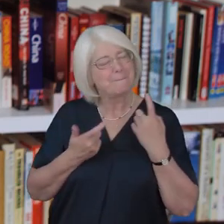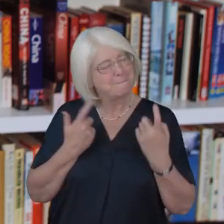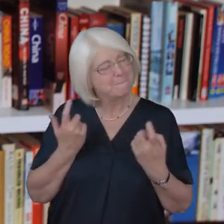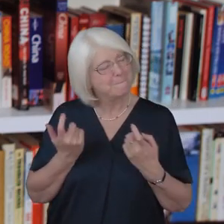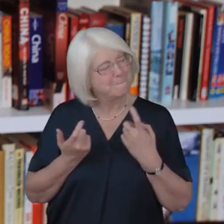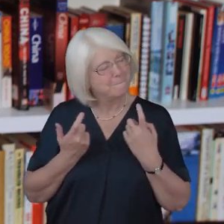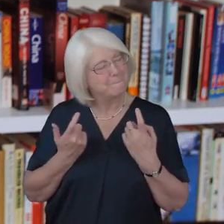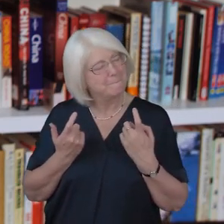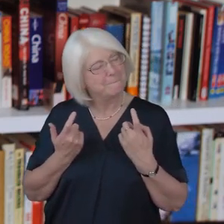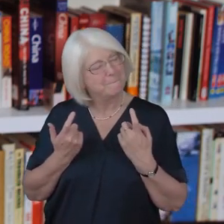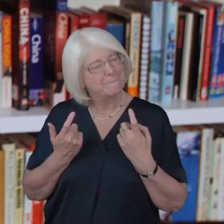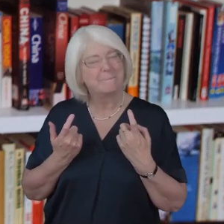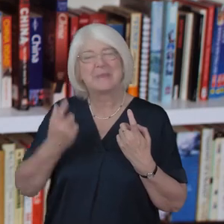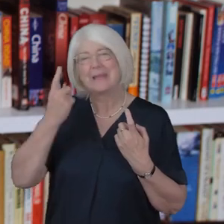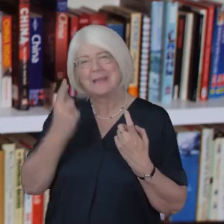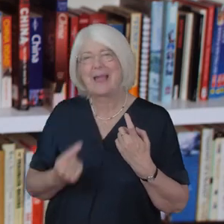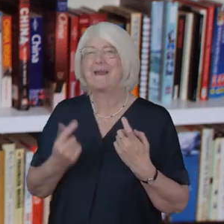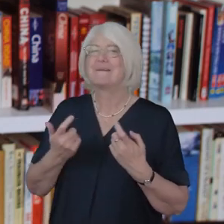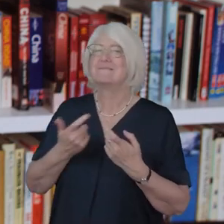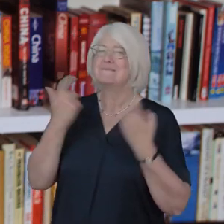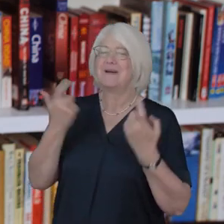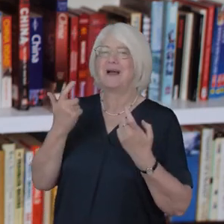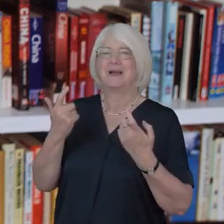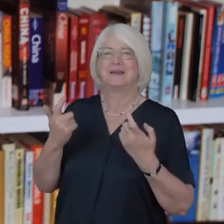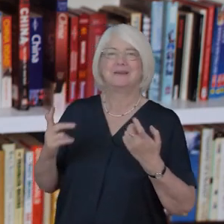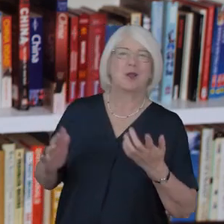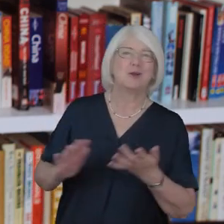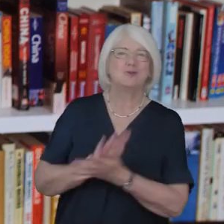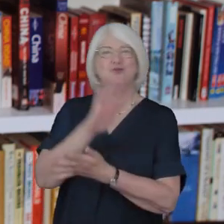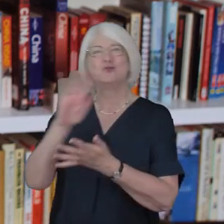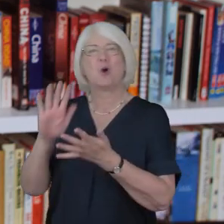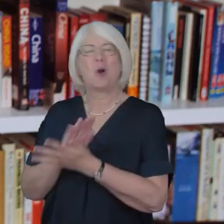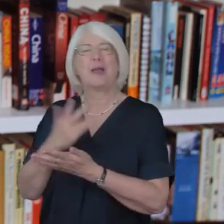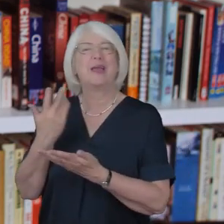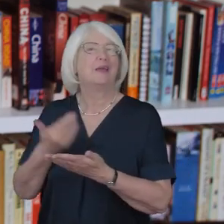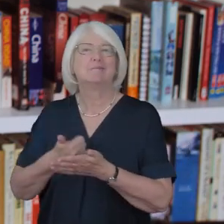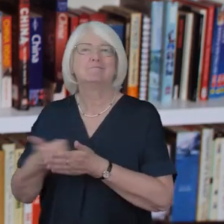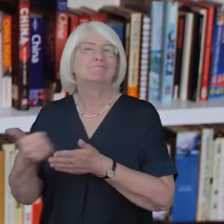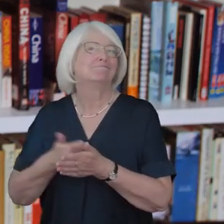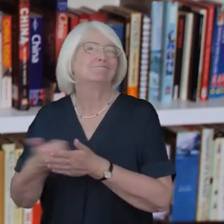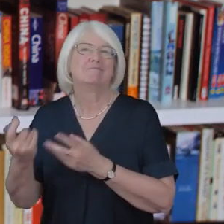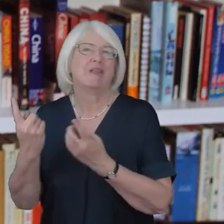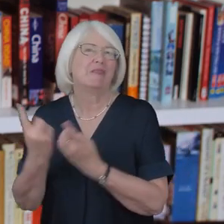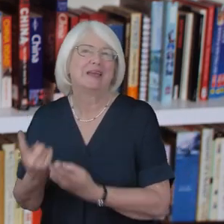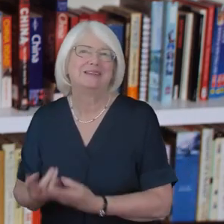Uncommon joy In common things Amen